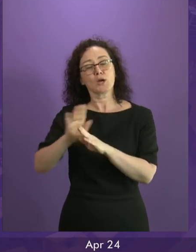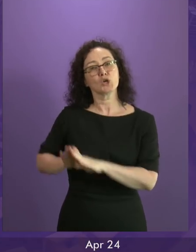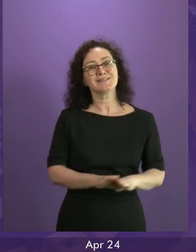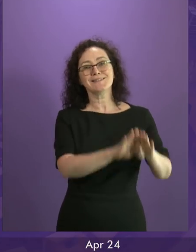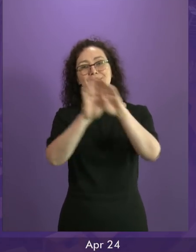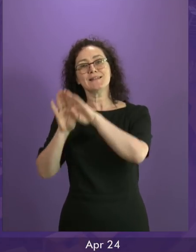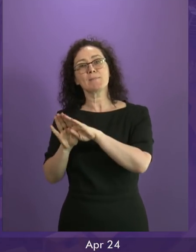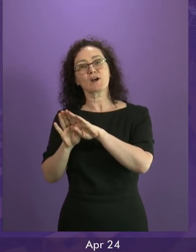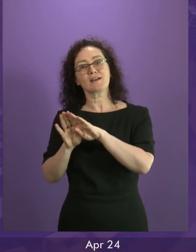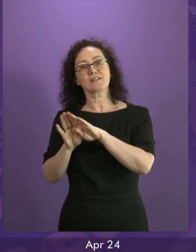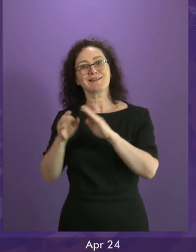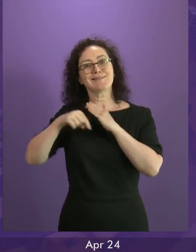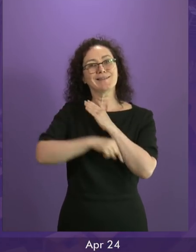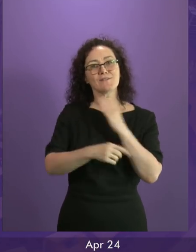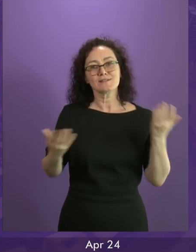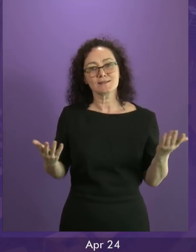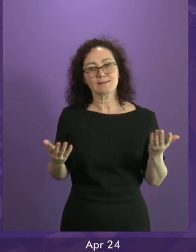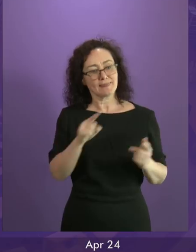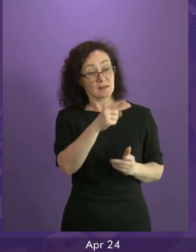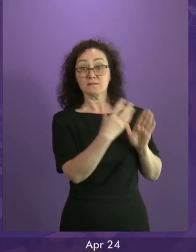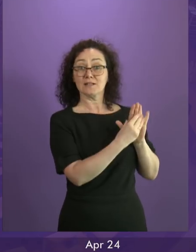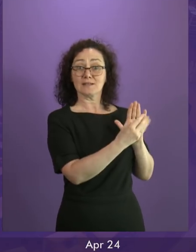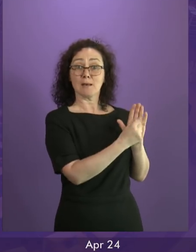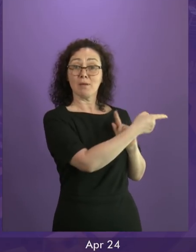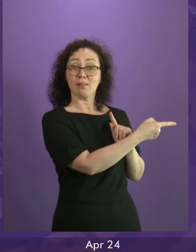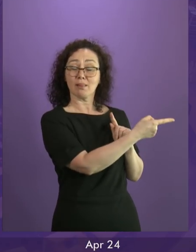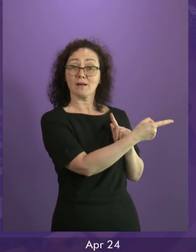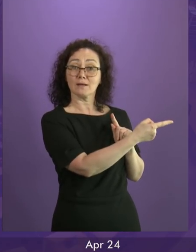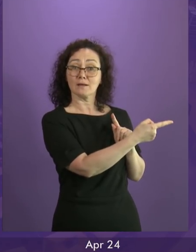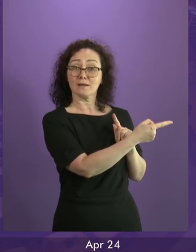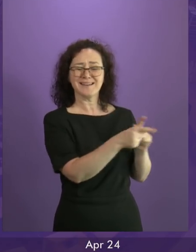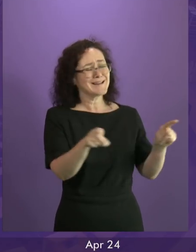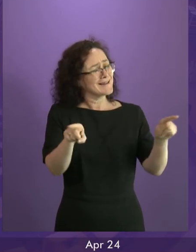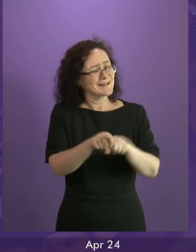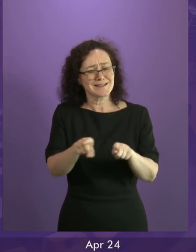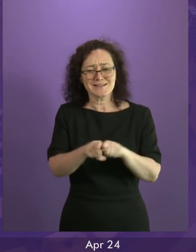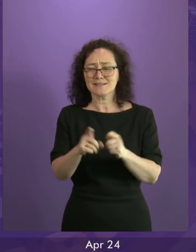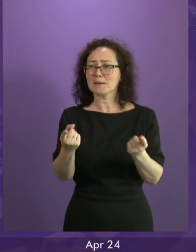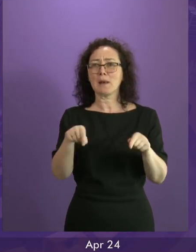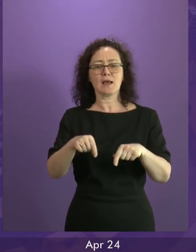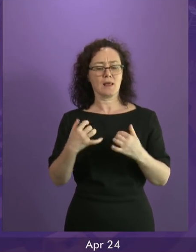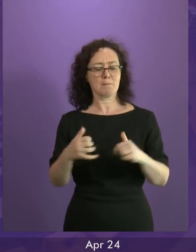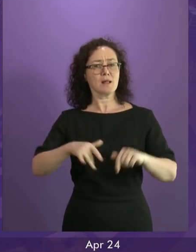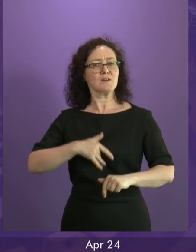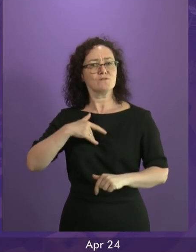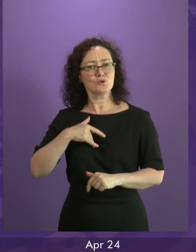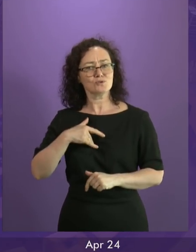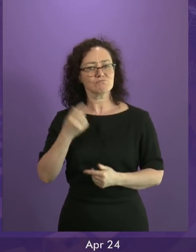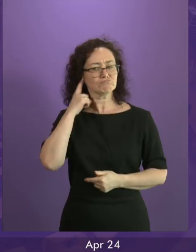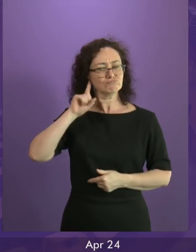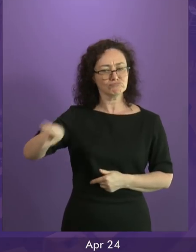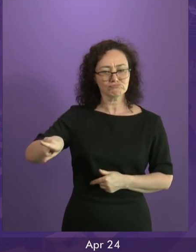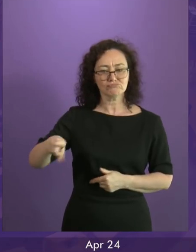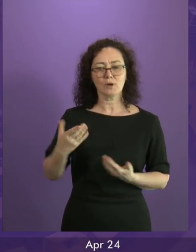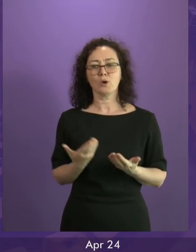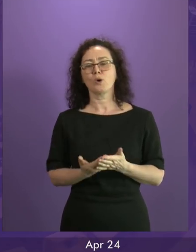Not just the views of the Scottish people on Brexit but the views of this Parliament on Brexit, the views not just of the Government but of a